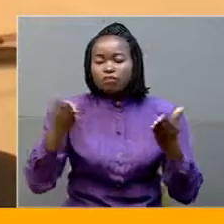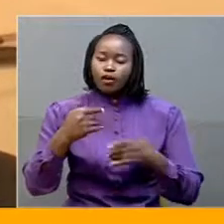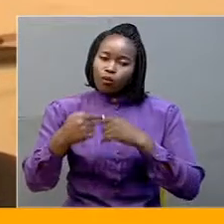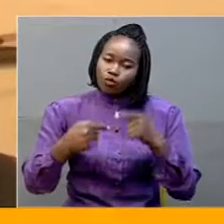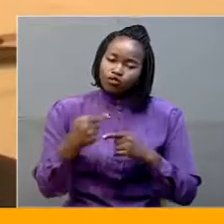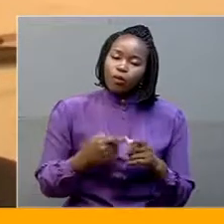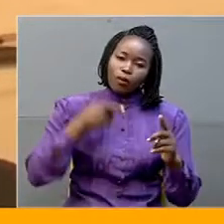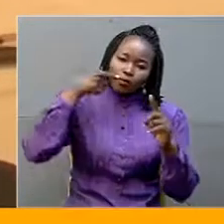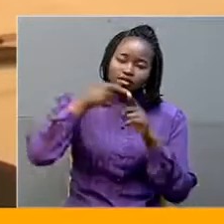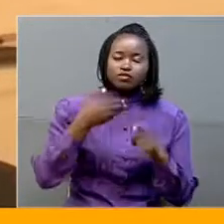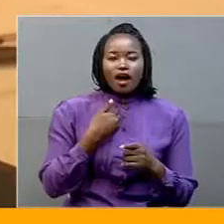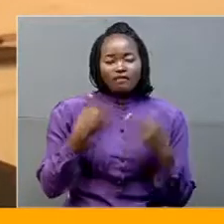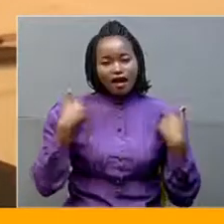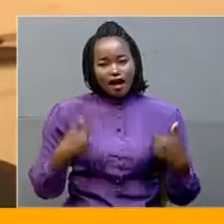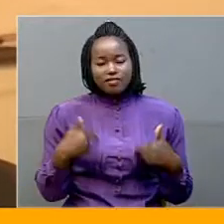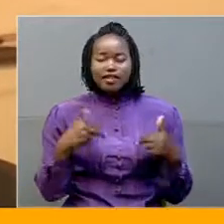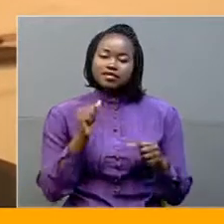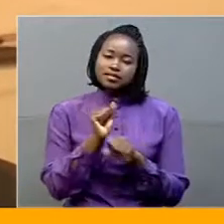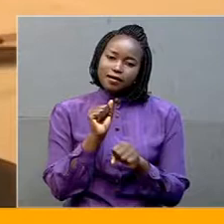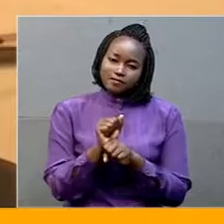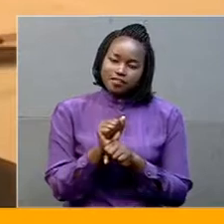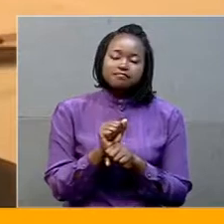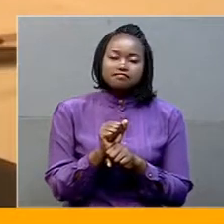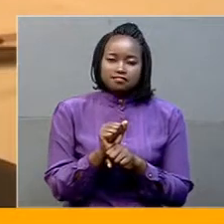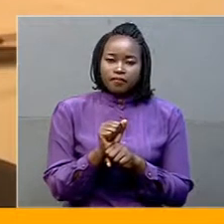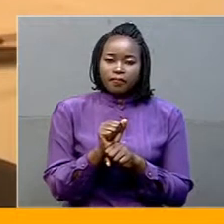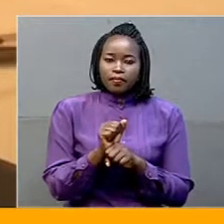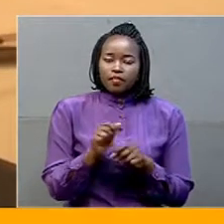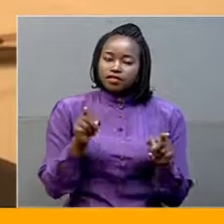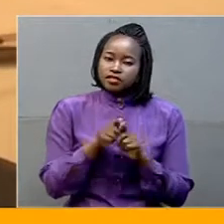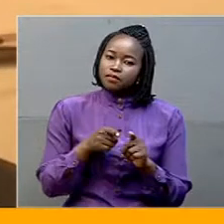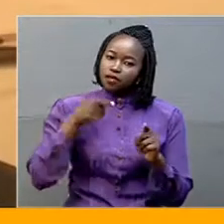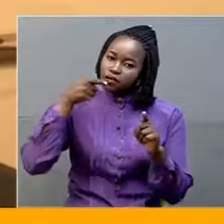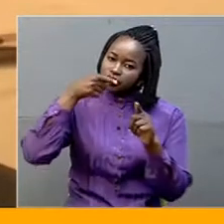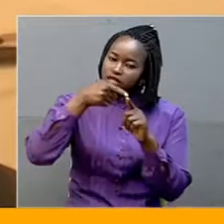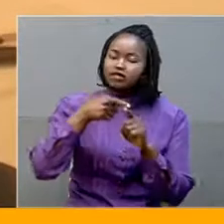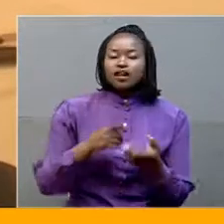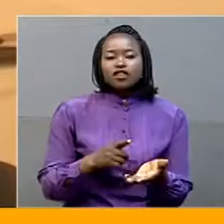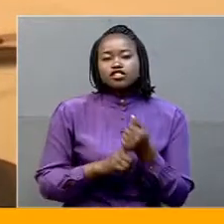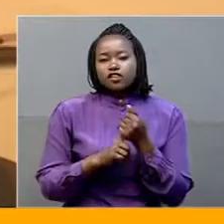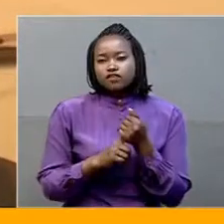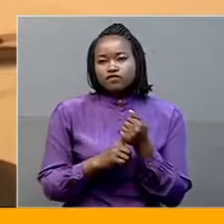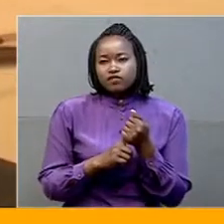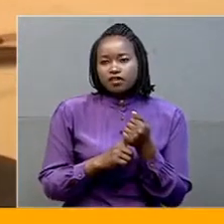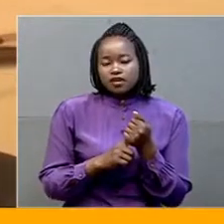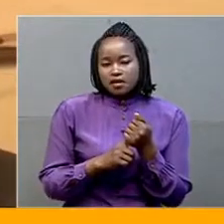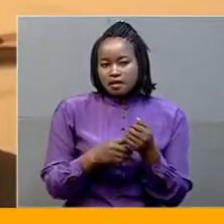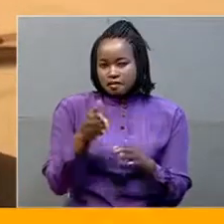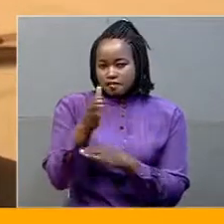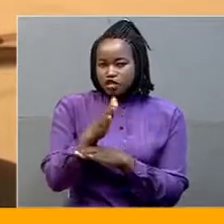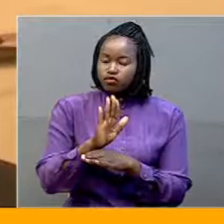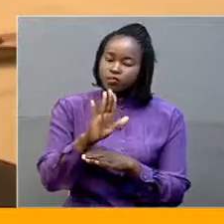a healthy and productive workforce, which will of course also work towards achieving the Ministry's mandate,